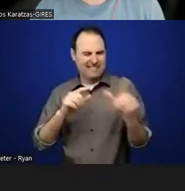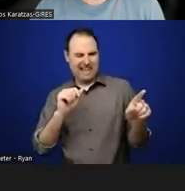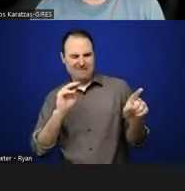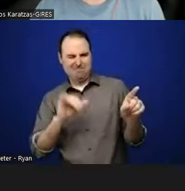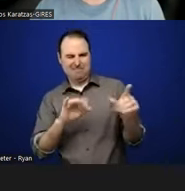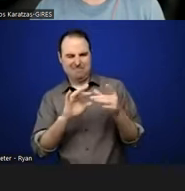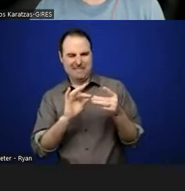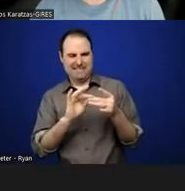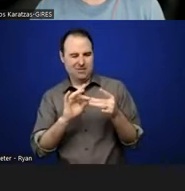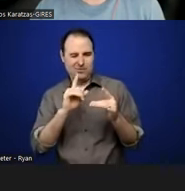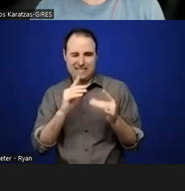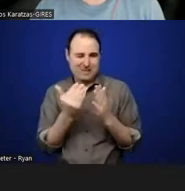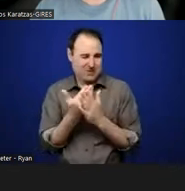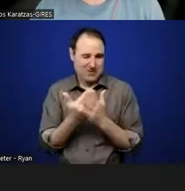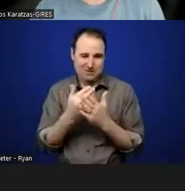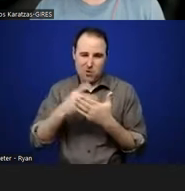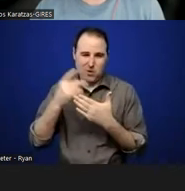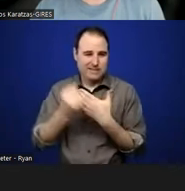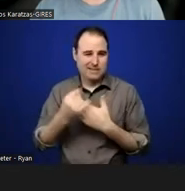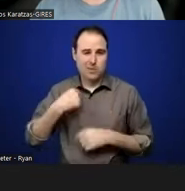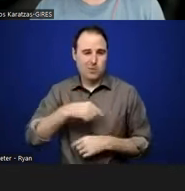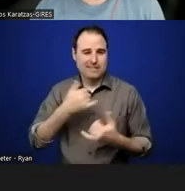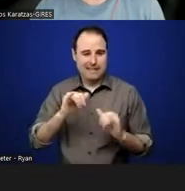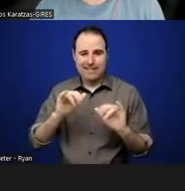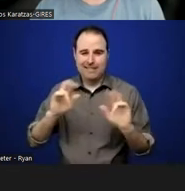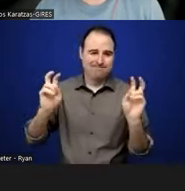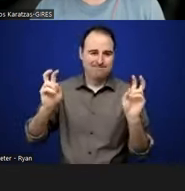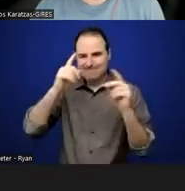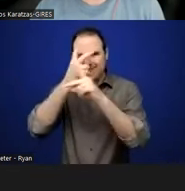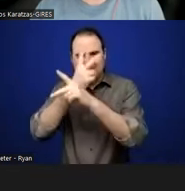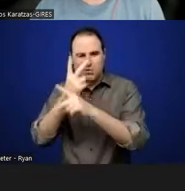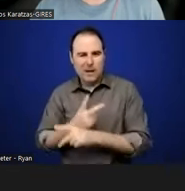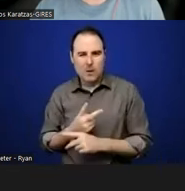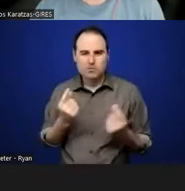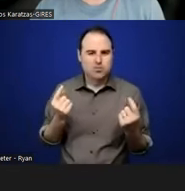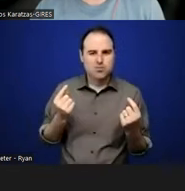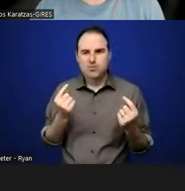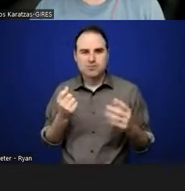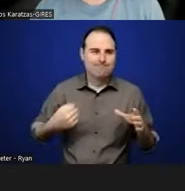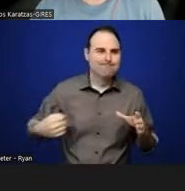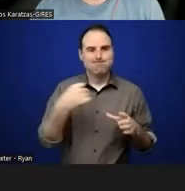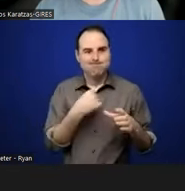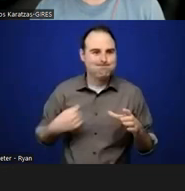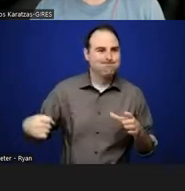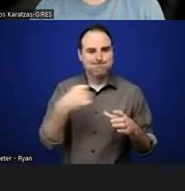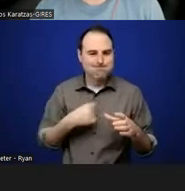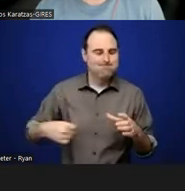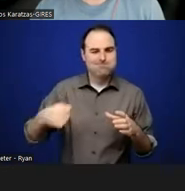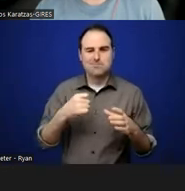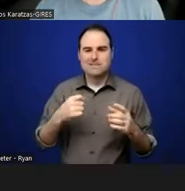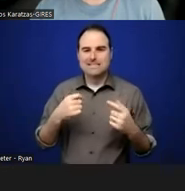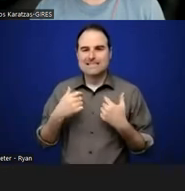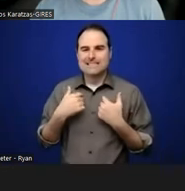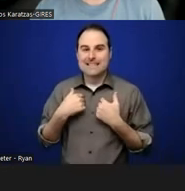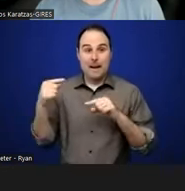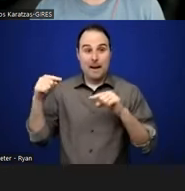like, well, this is a fresh project. It's new. So we're still kind of stirring the pot and trying to figure out, um, what to do with it. So I came here with that question and I,